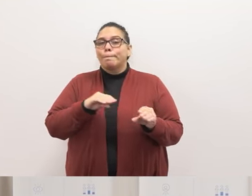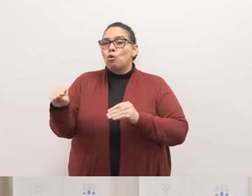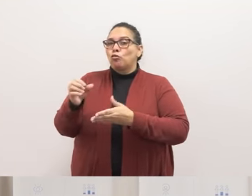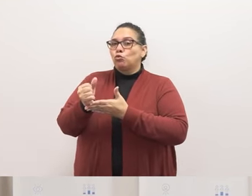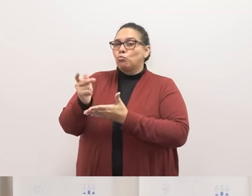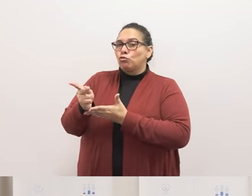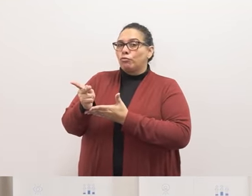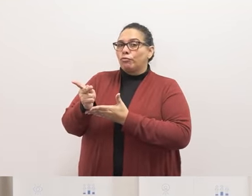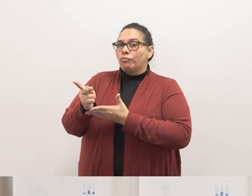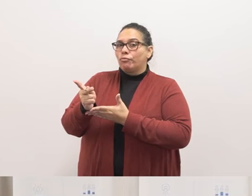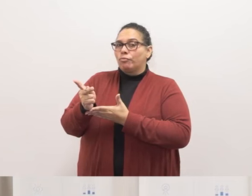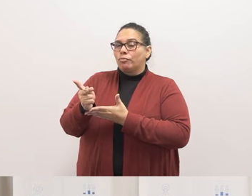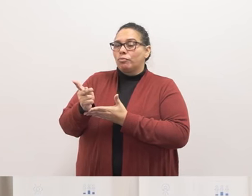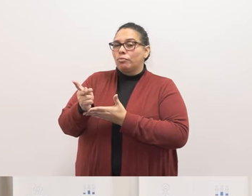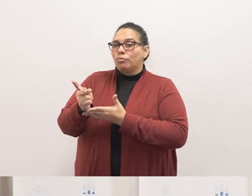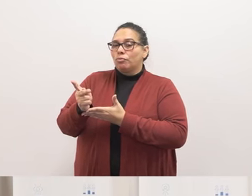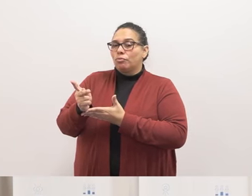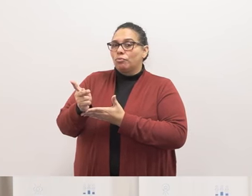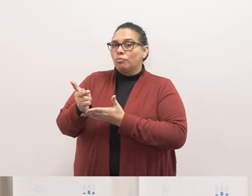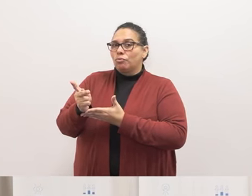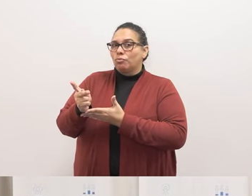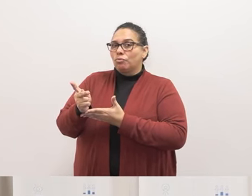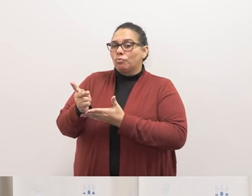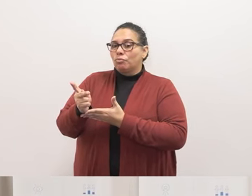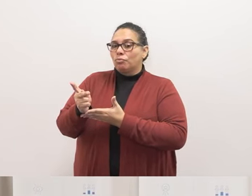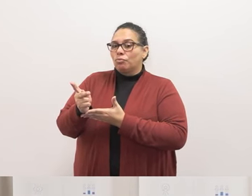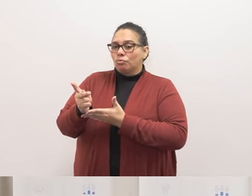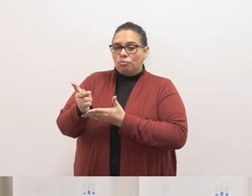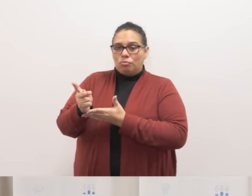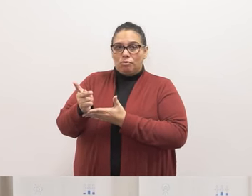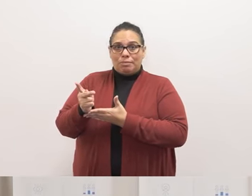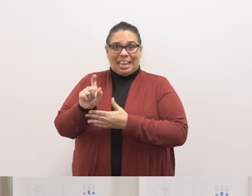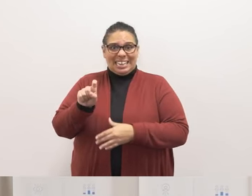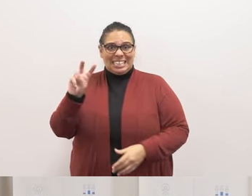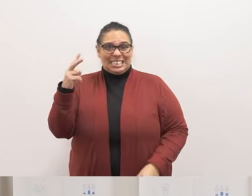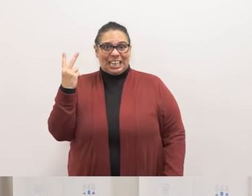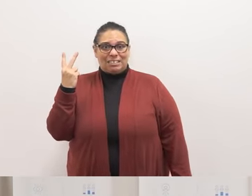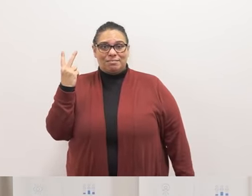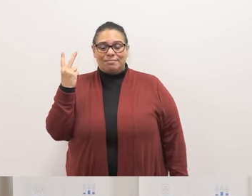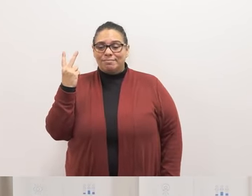I need a second